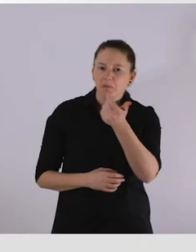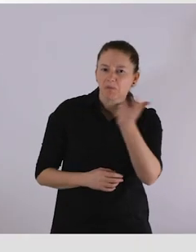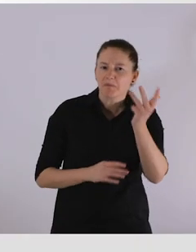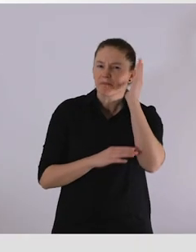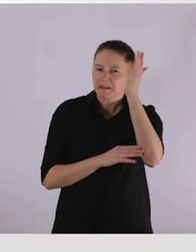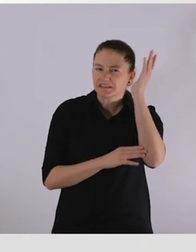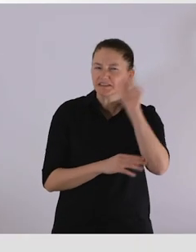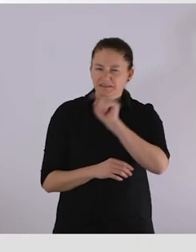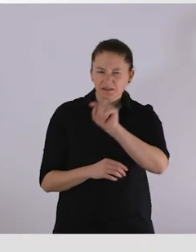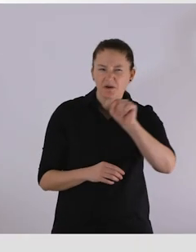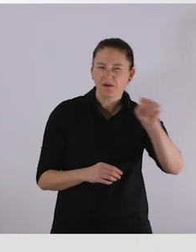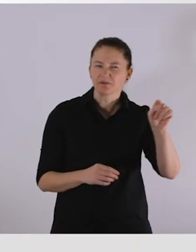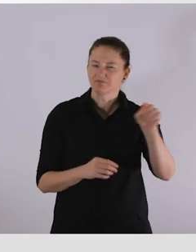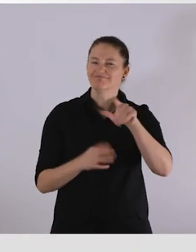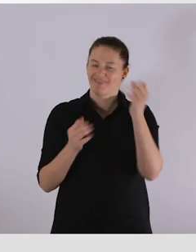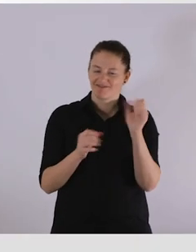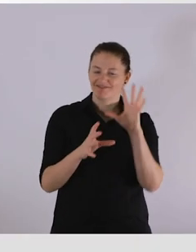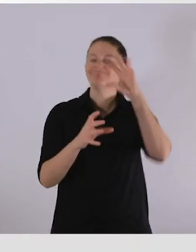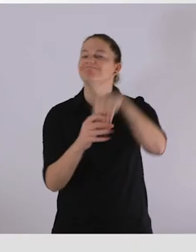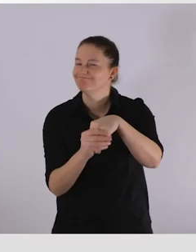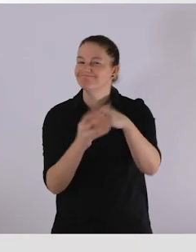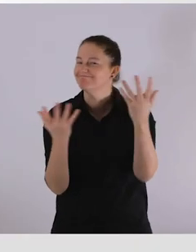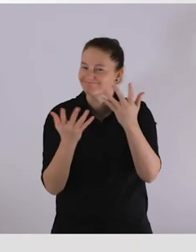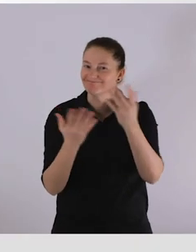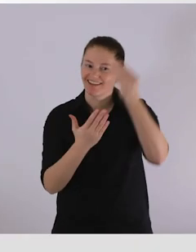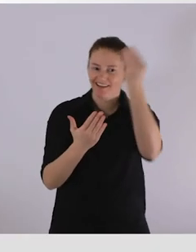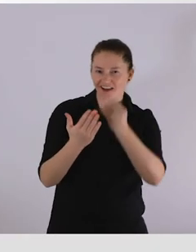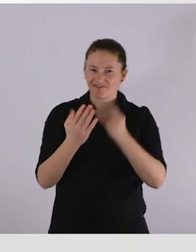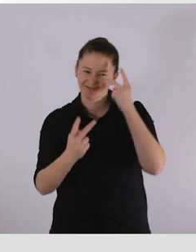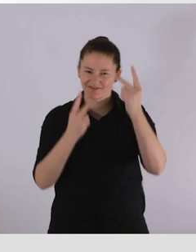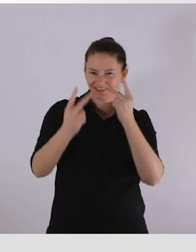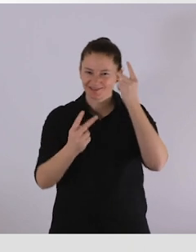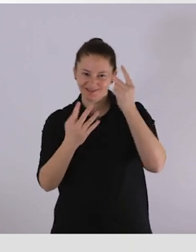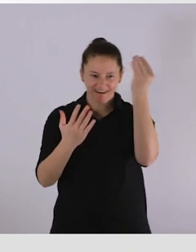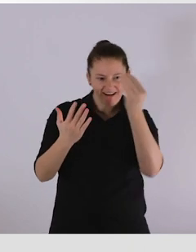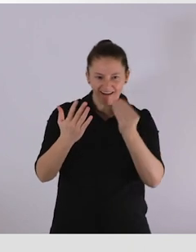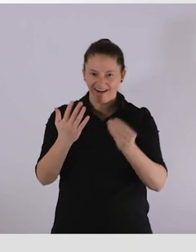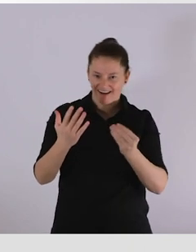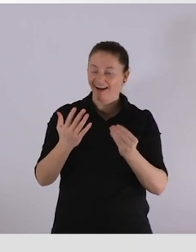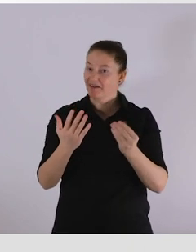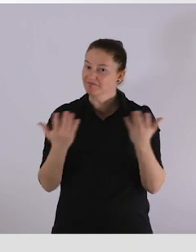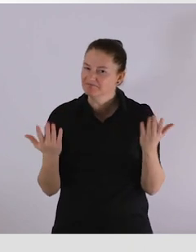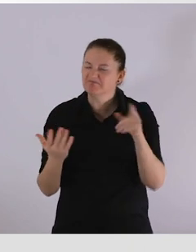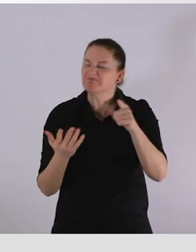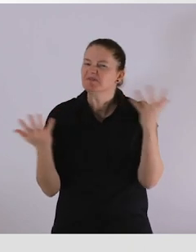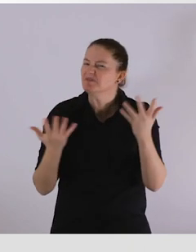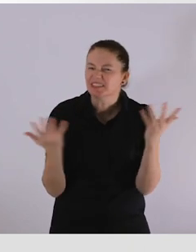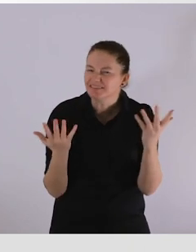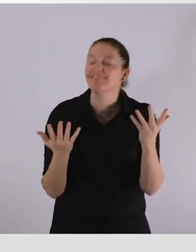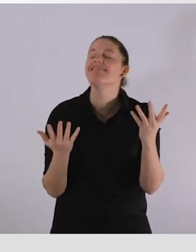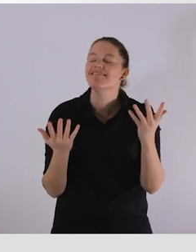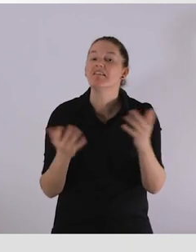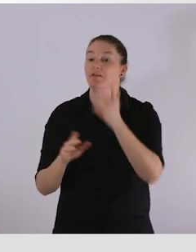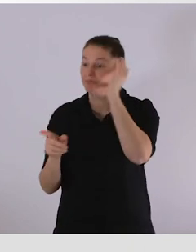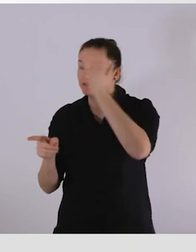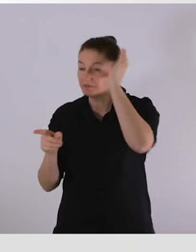Some sessions will have a graphic facilitator present to produce visual summaries of the presentations. The graphics from